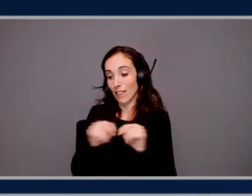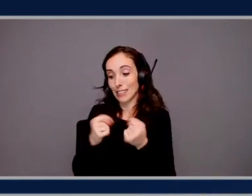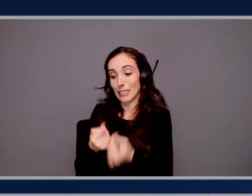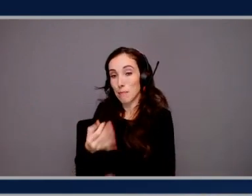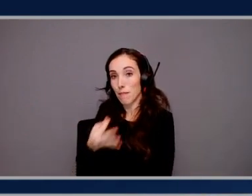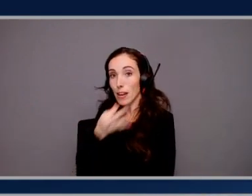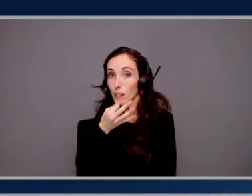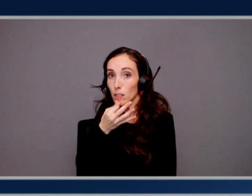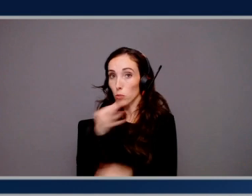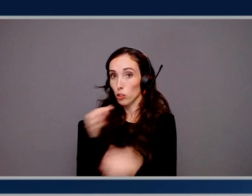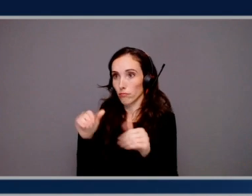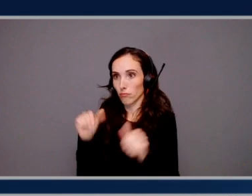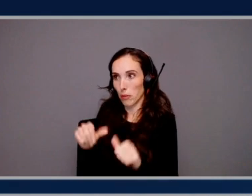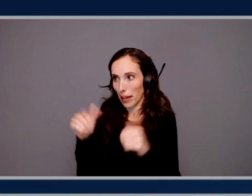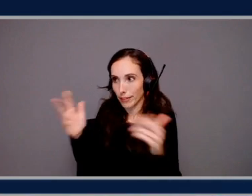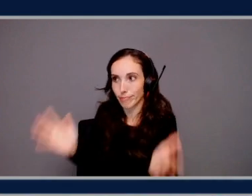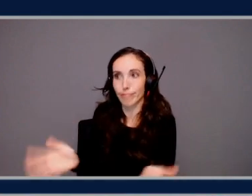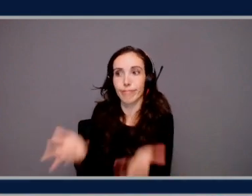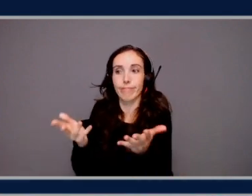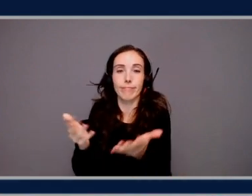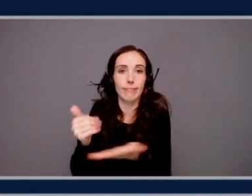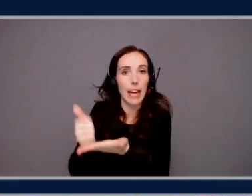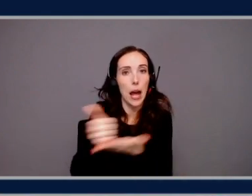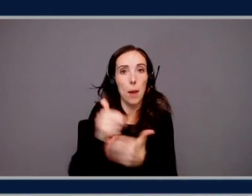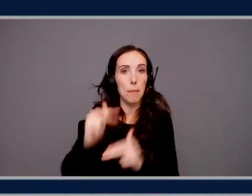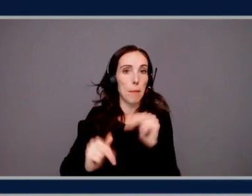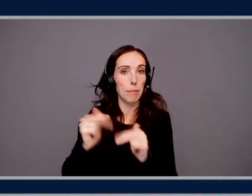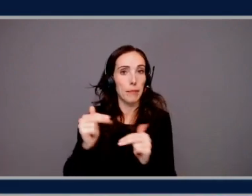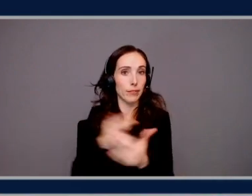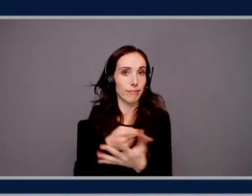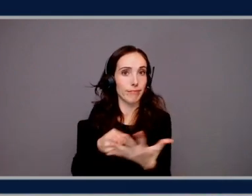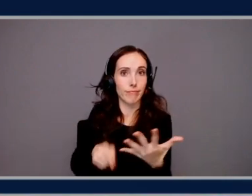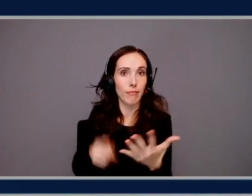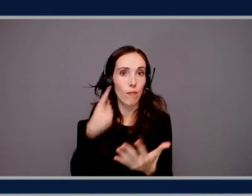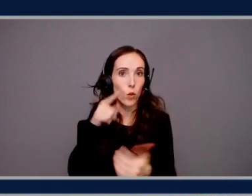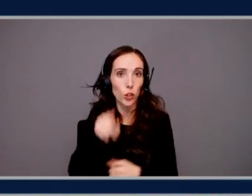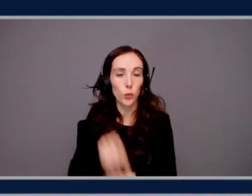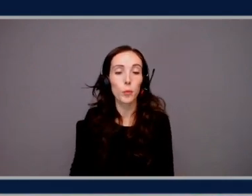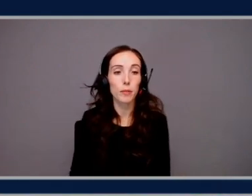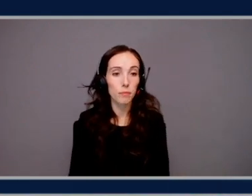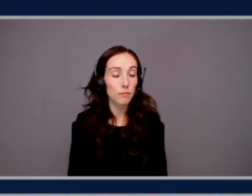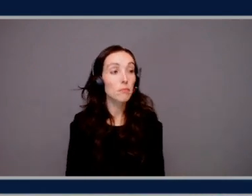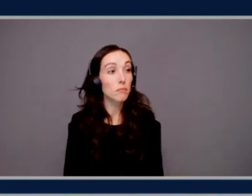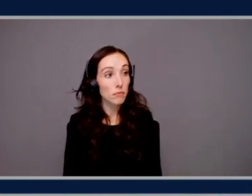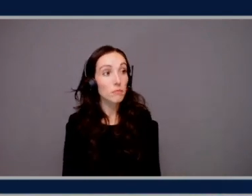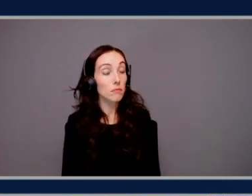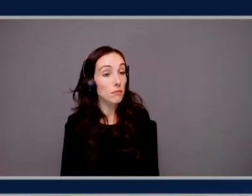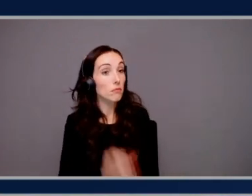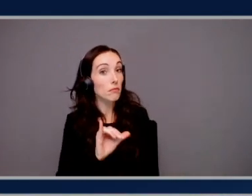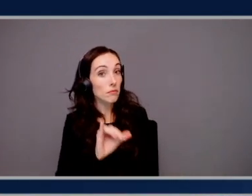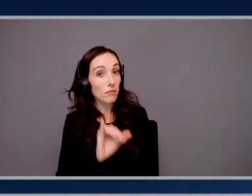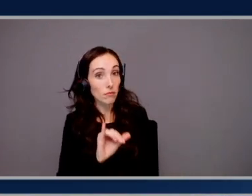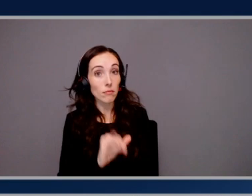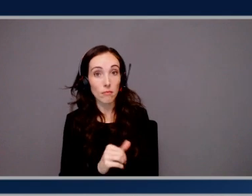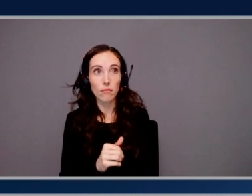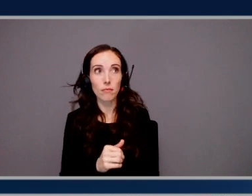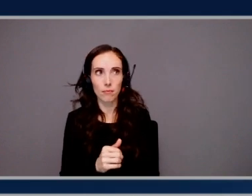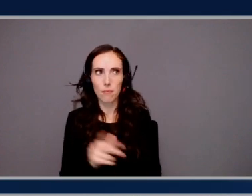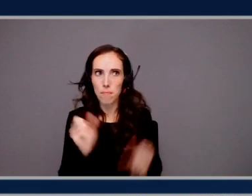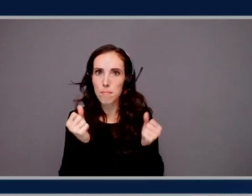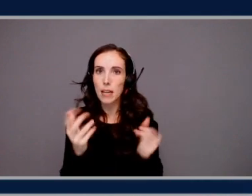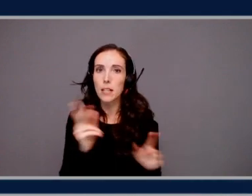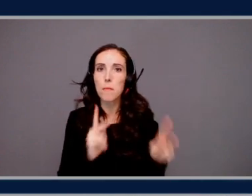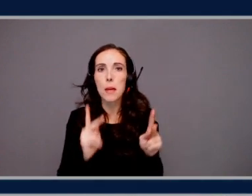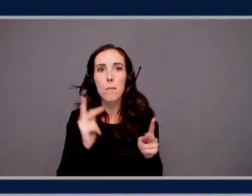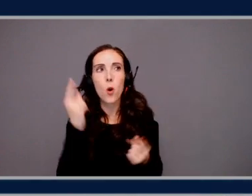swoop in and build a bunch of stuff for you as well. Really? So one of the things that a lot of folks have been wondering about is how